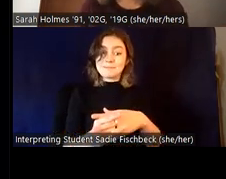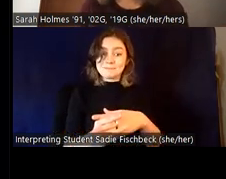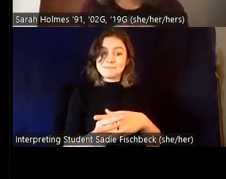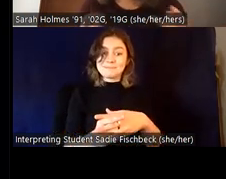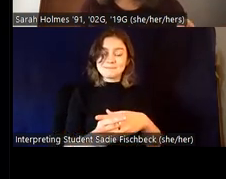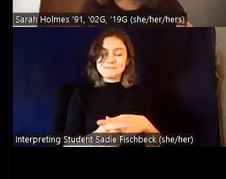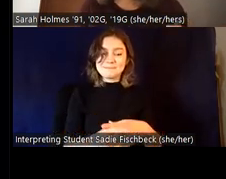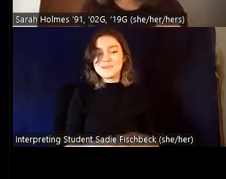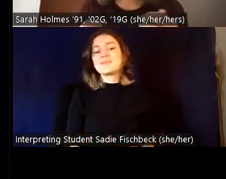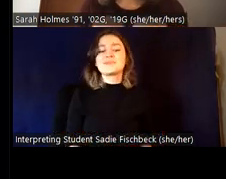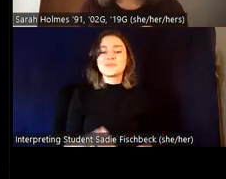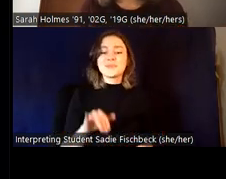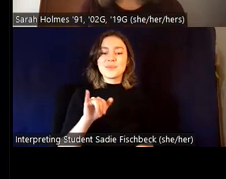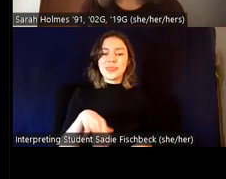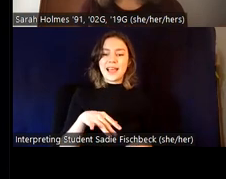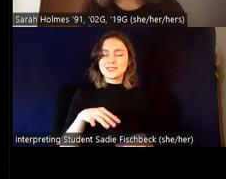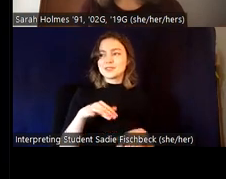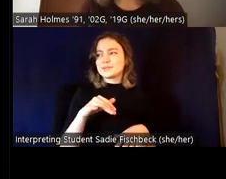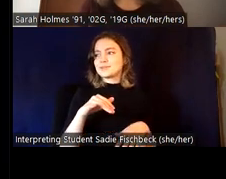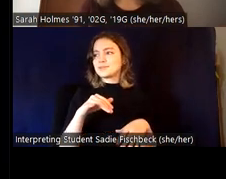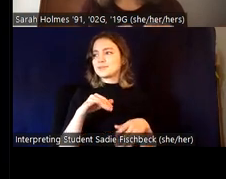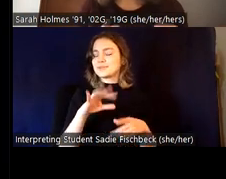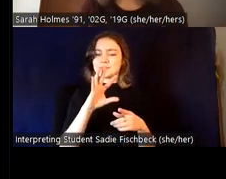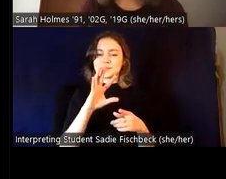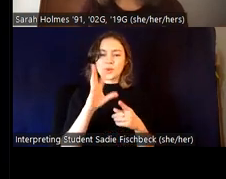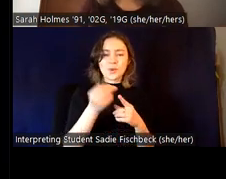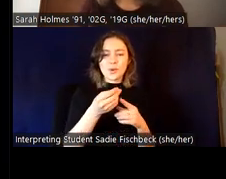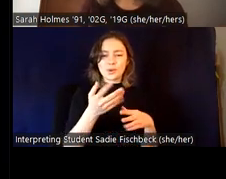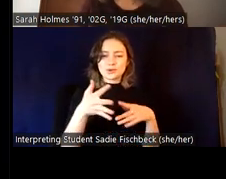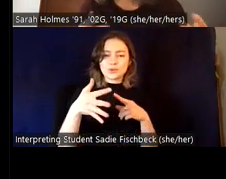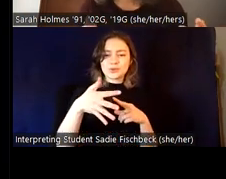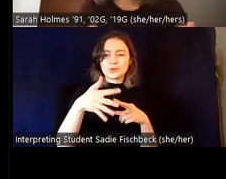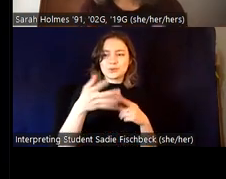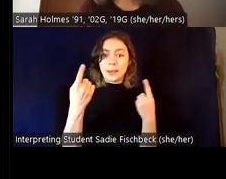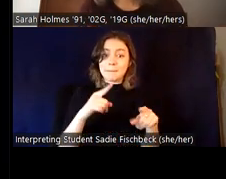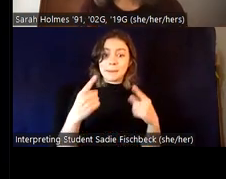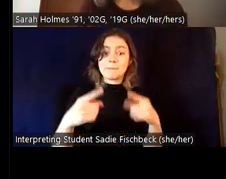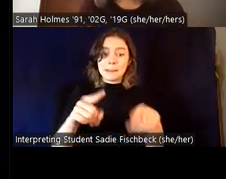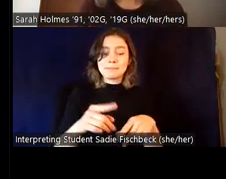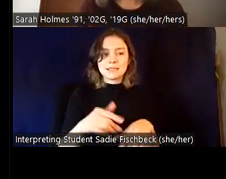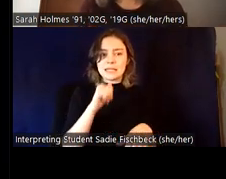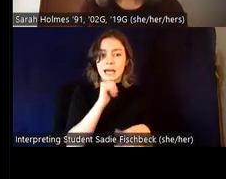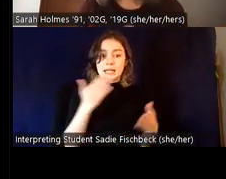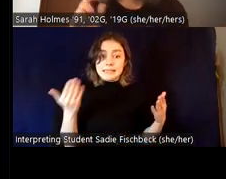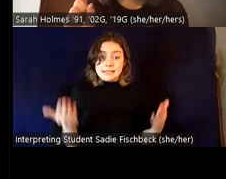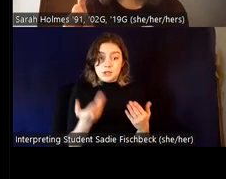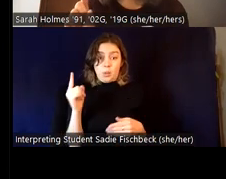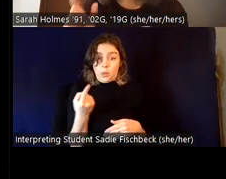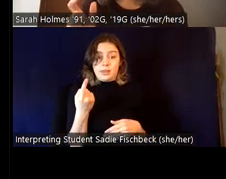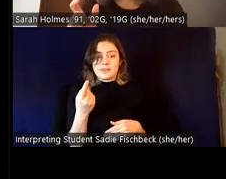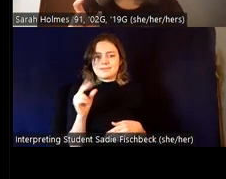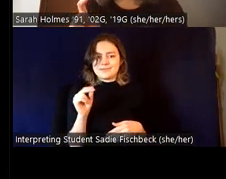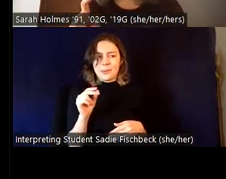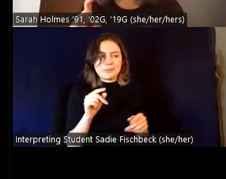a cultural context that's not just happening here in the U S but across the country, across the world, around the world. Um, and, you know,